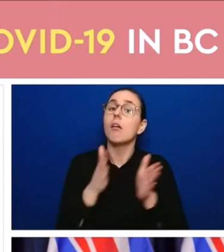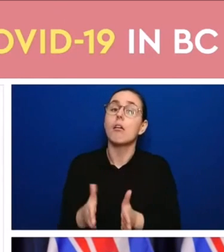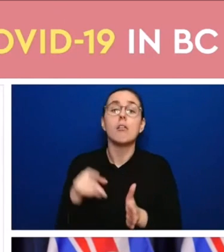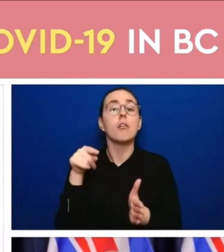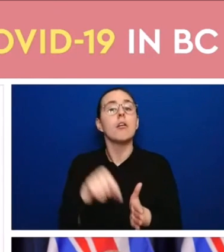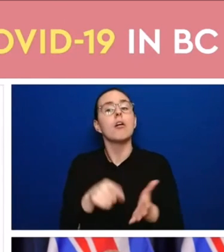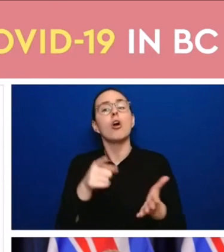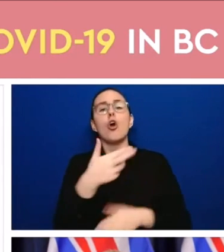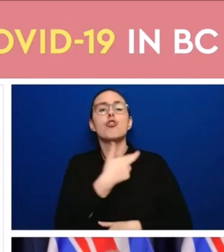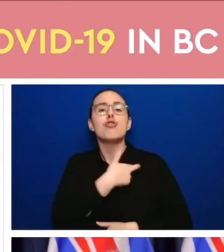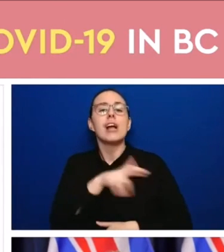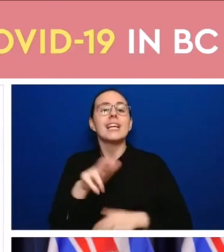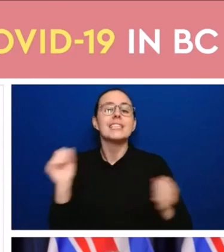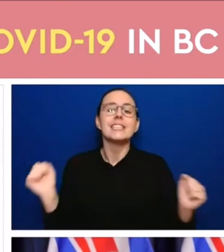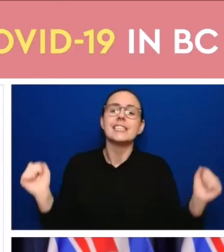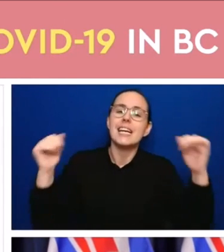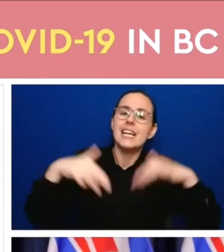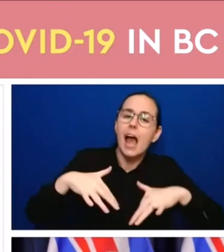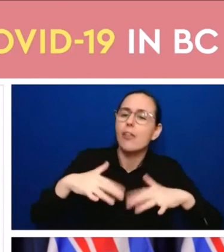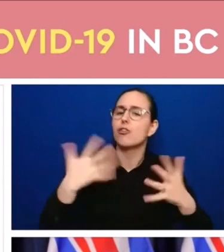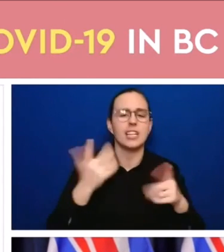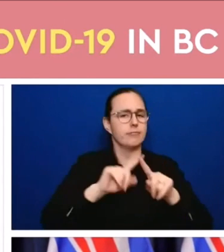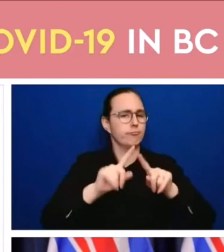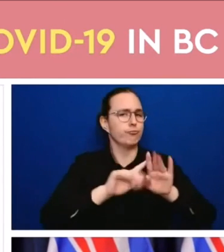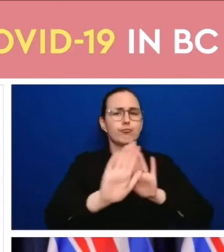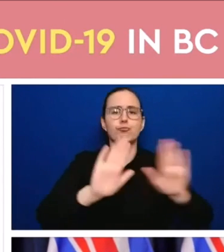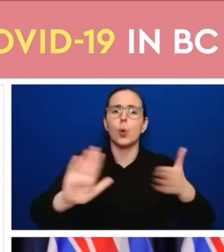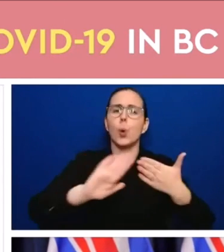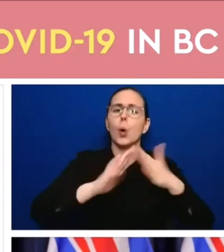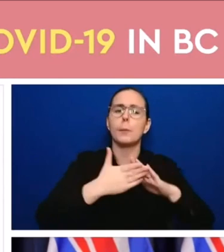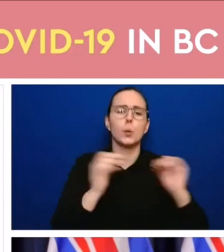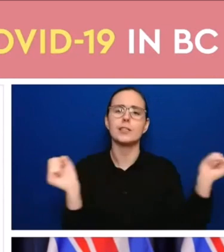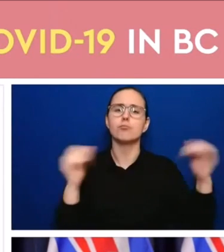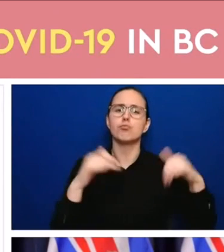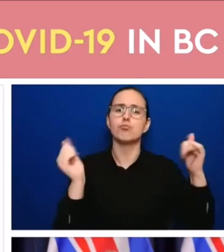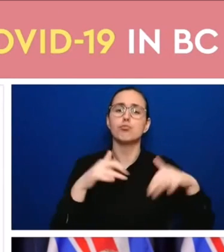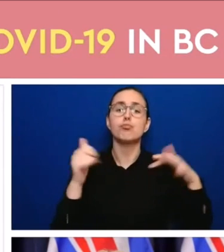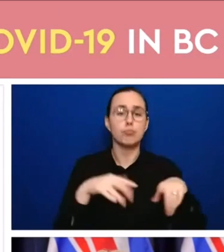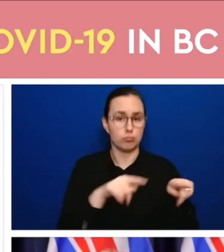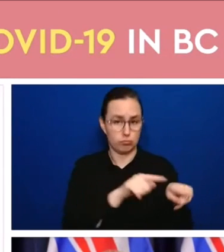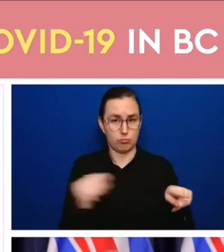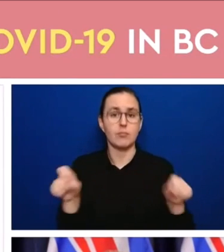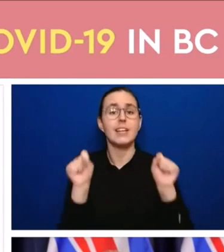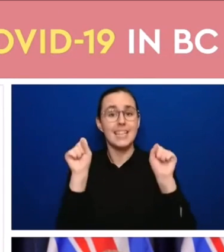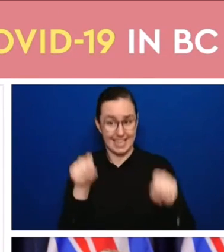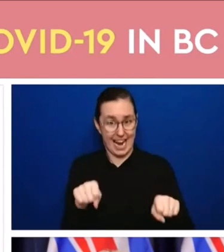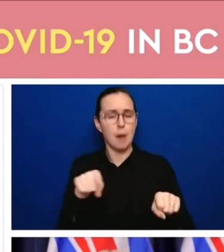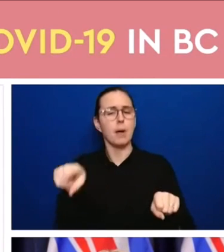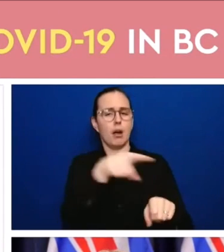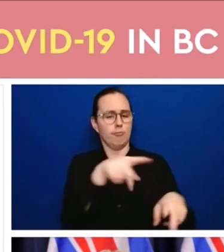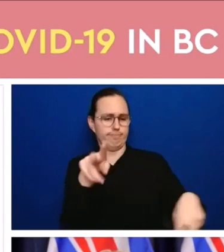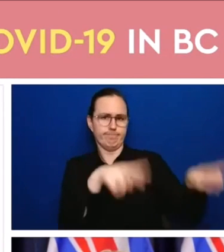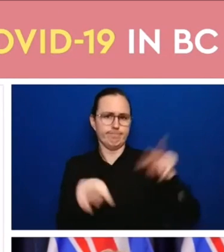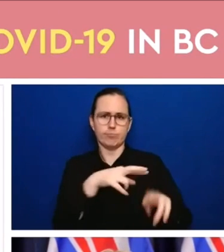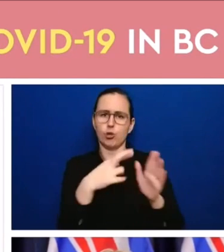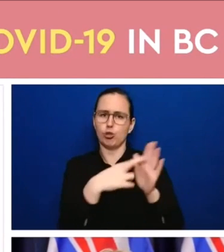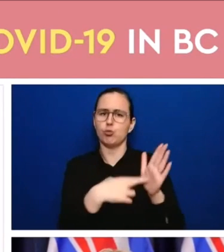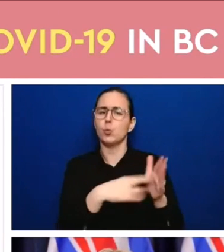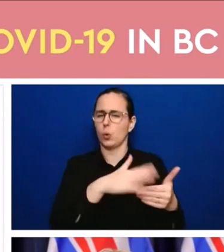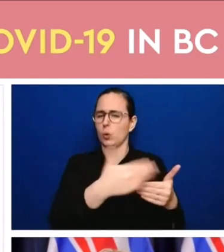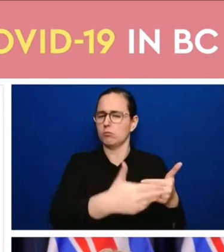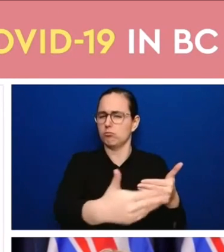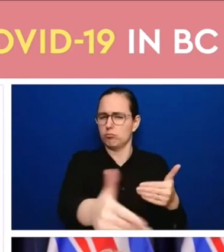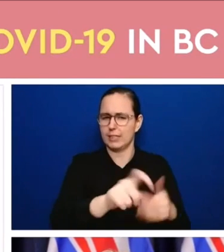restrictions we have in faith communities and there's two orders on child and youth overnight camps and the industrial